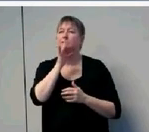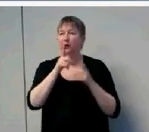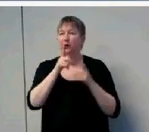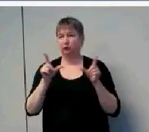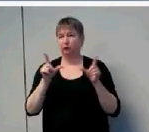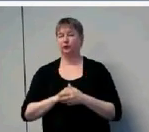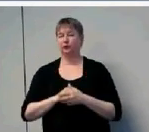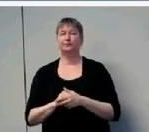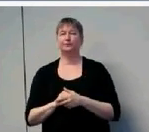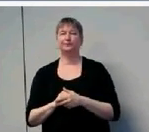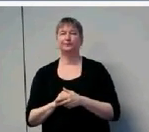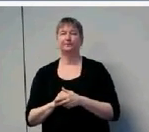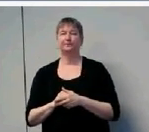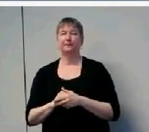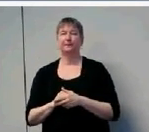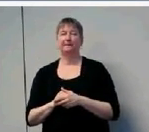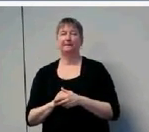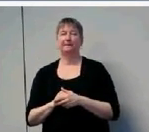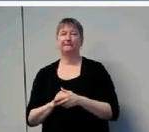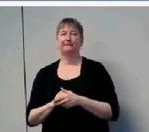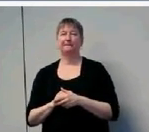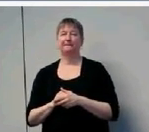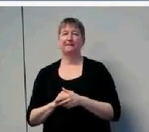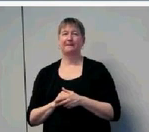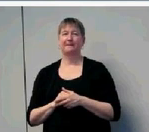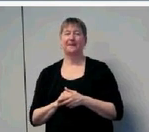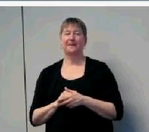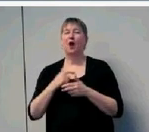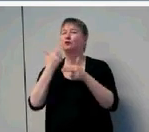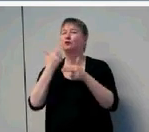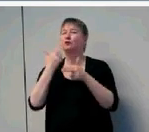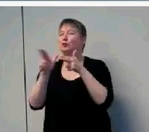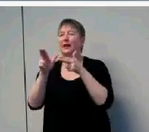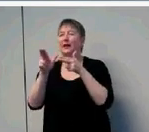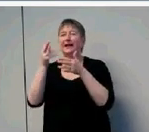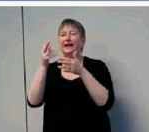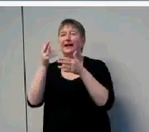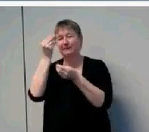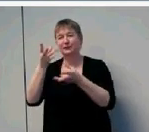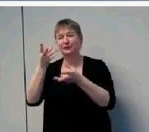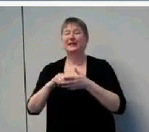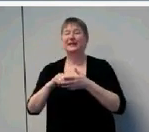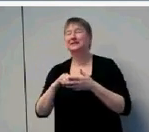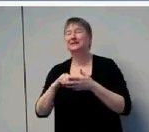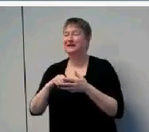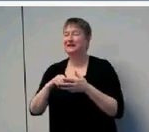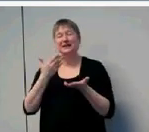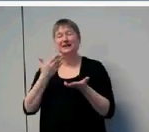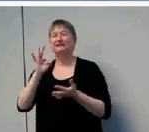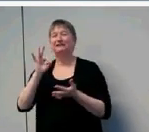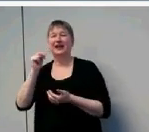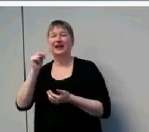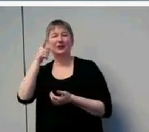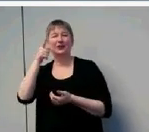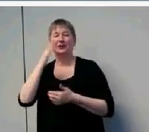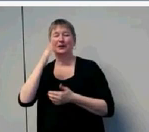I just want to quickly mention this because it's kind of fun. I think you'll enjoy it. But we've also been